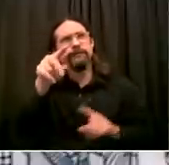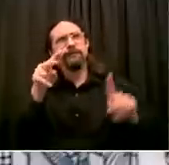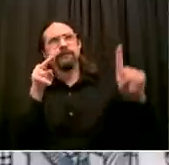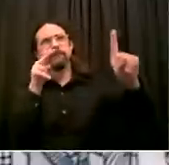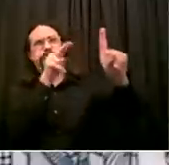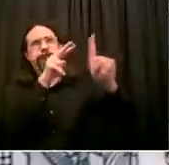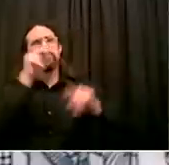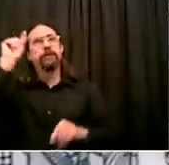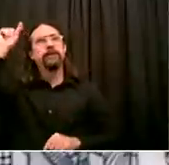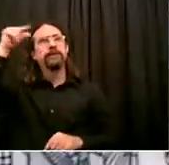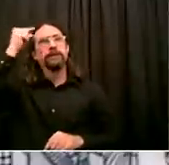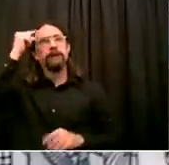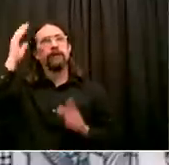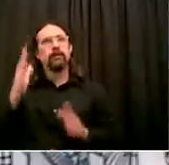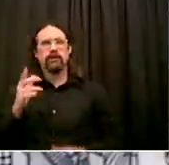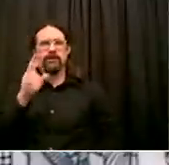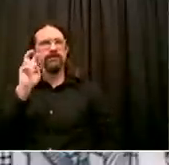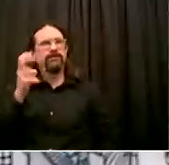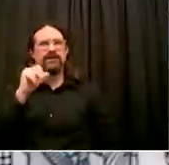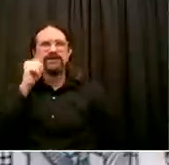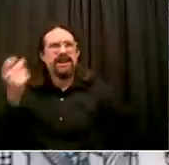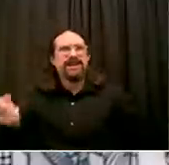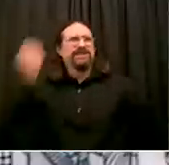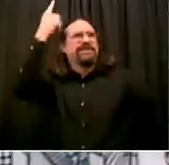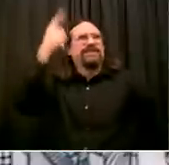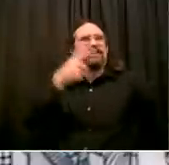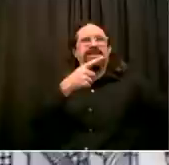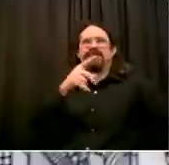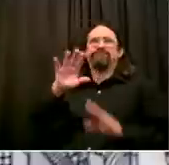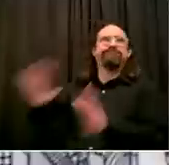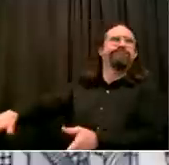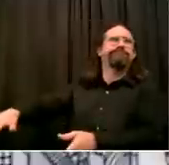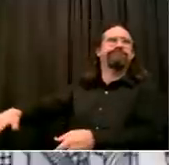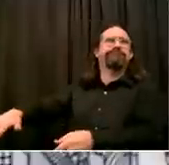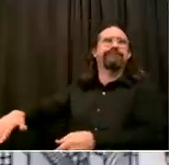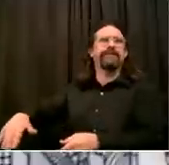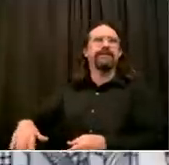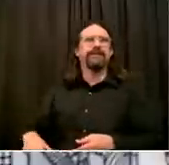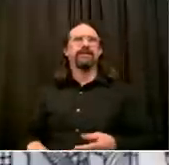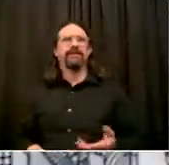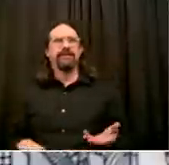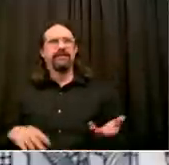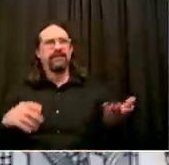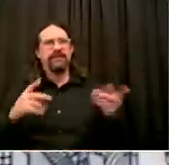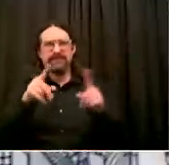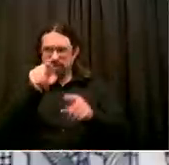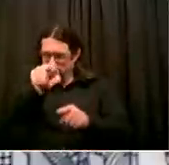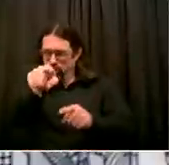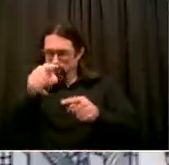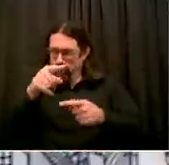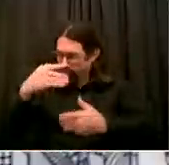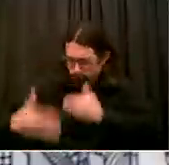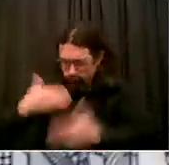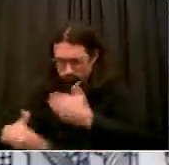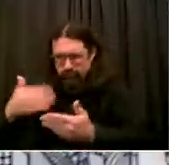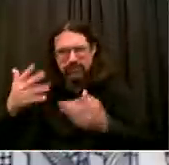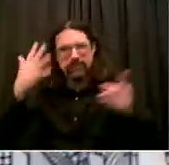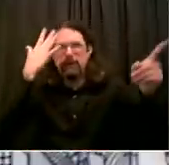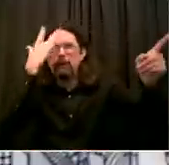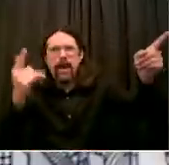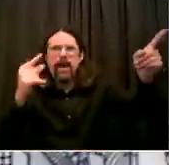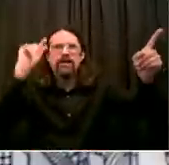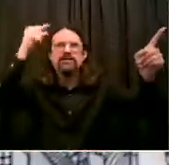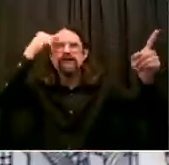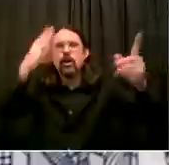Gloria, I'm used to bluster from Washington. I'm used to bluster from Albany. I don't focus on that. I focus on protecting people. I